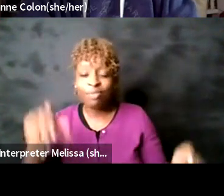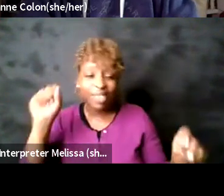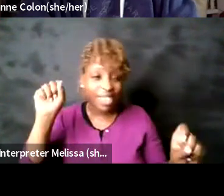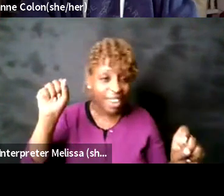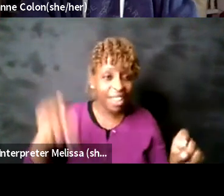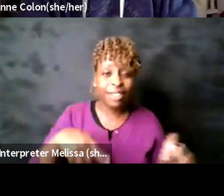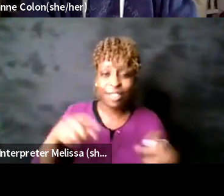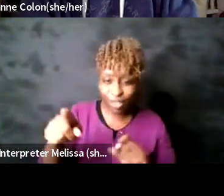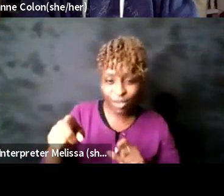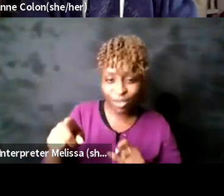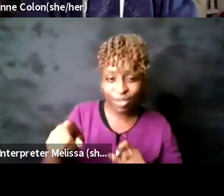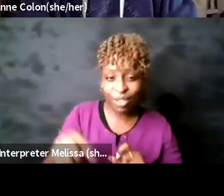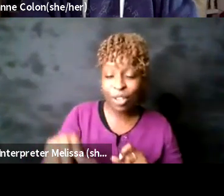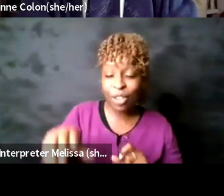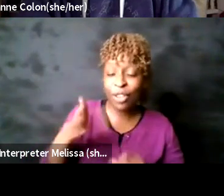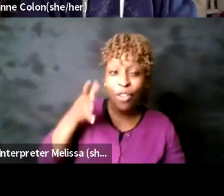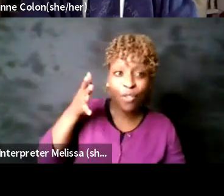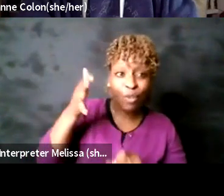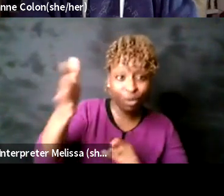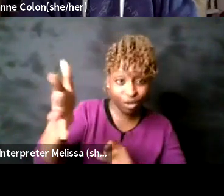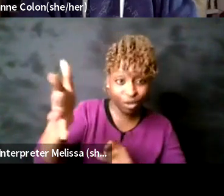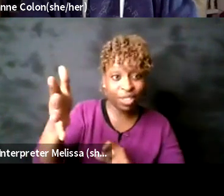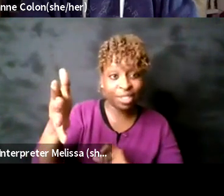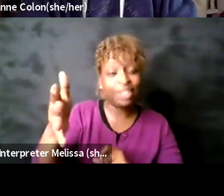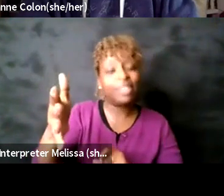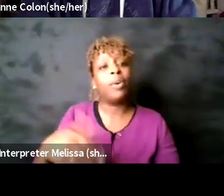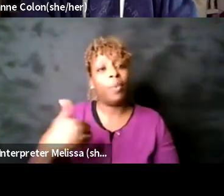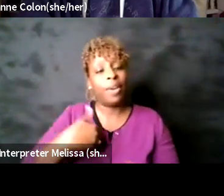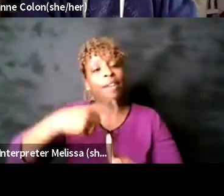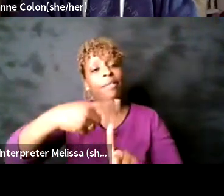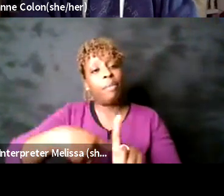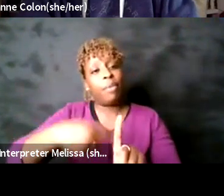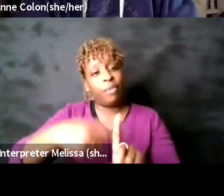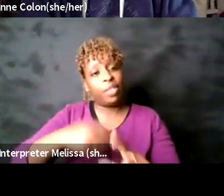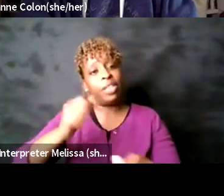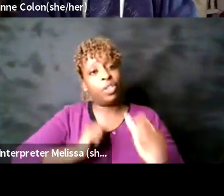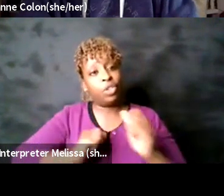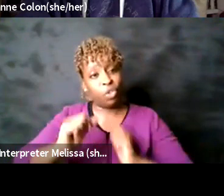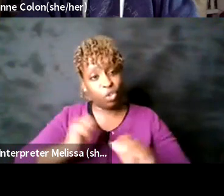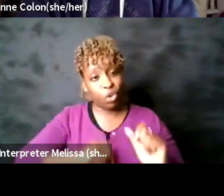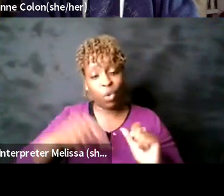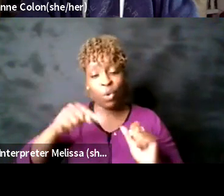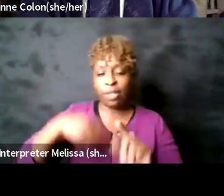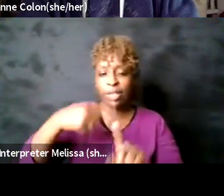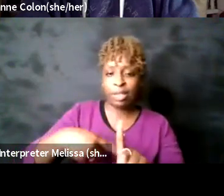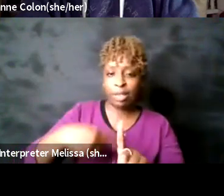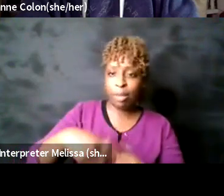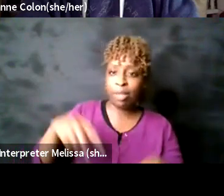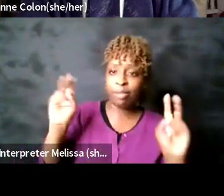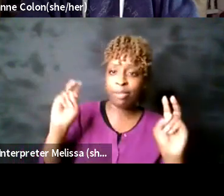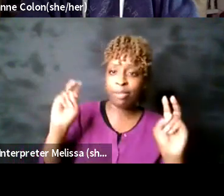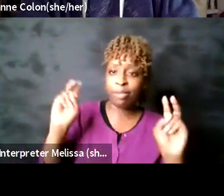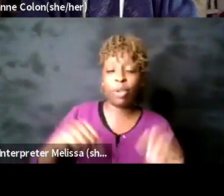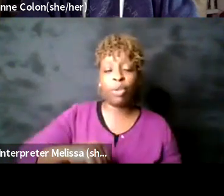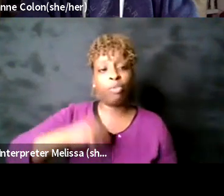um we do have a monthly digital show and this month we're going to do our pride show which is world pride wrench um which will be